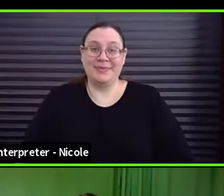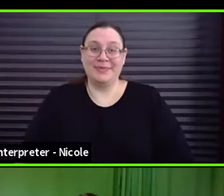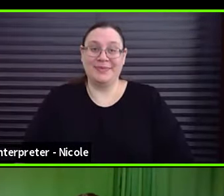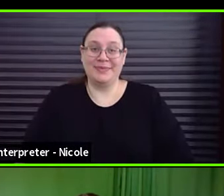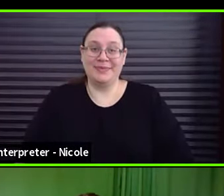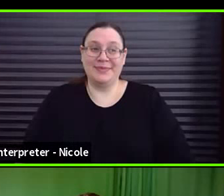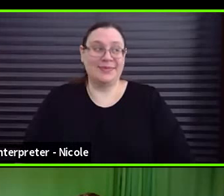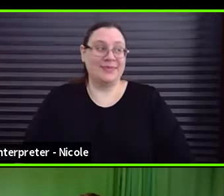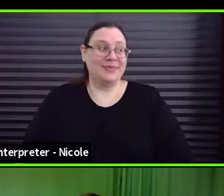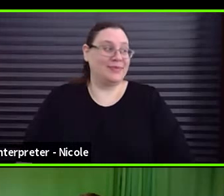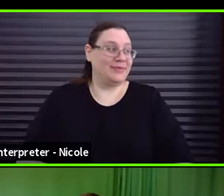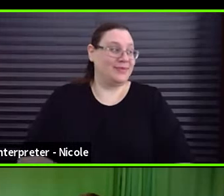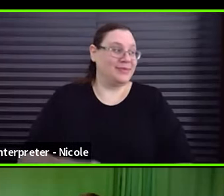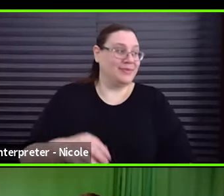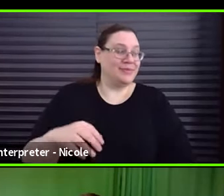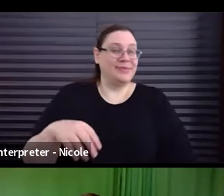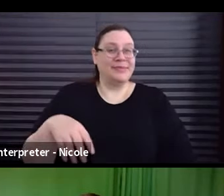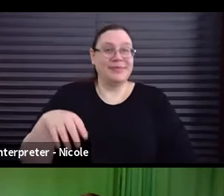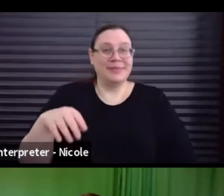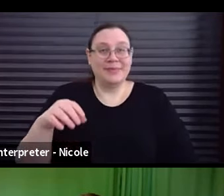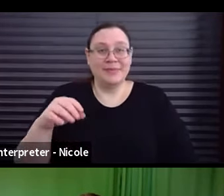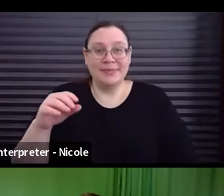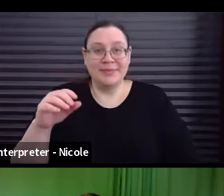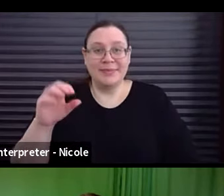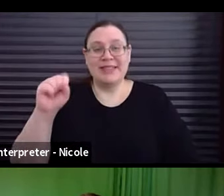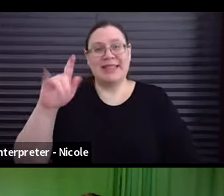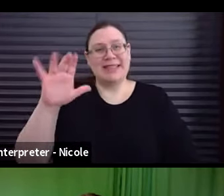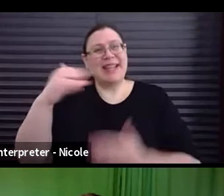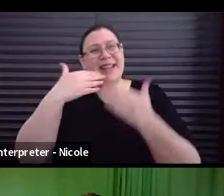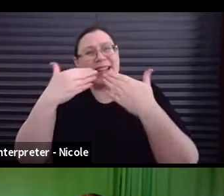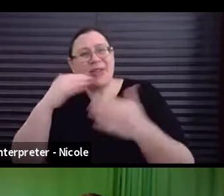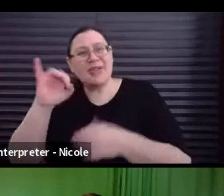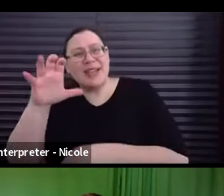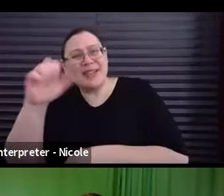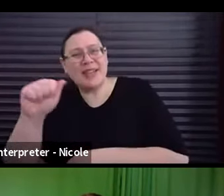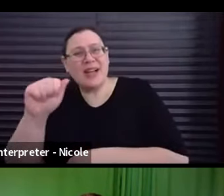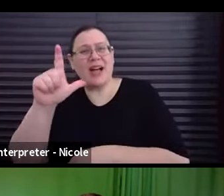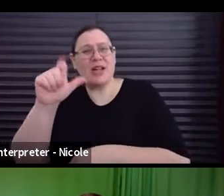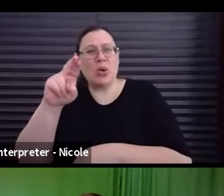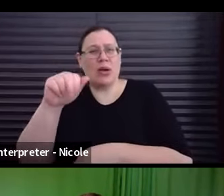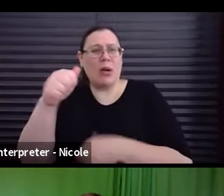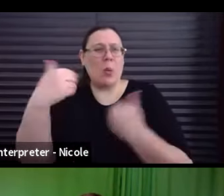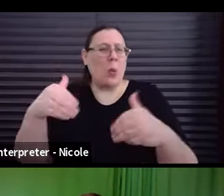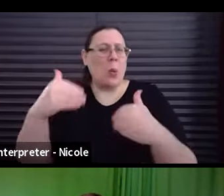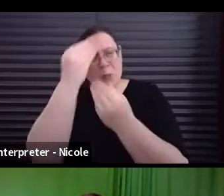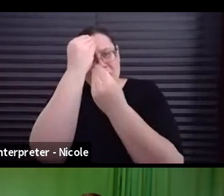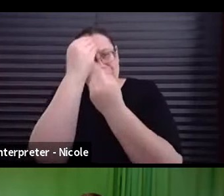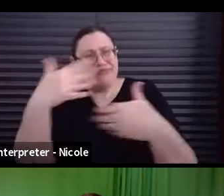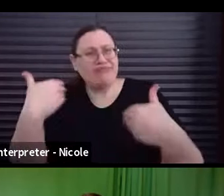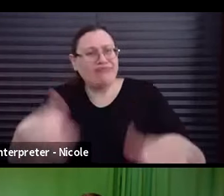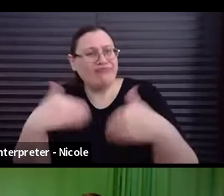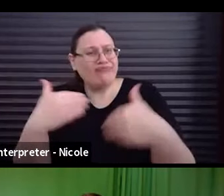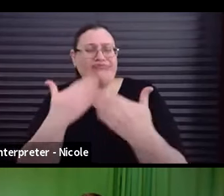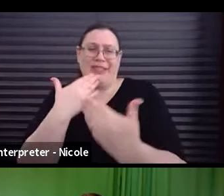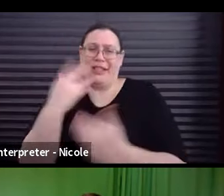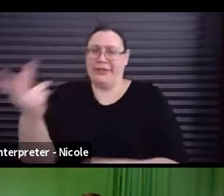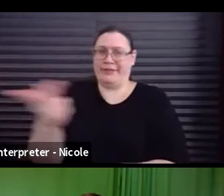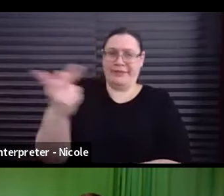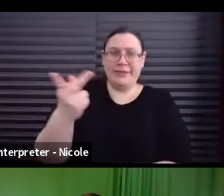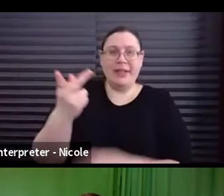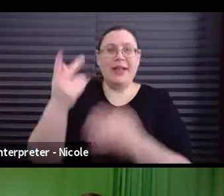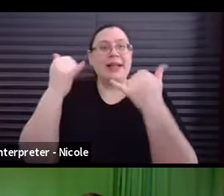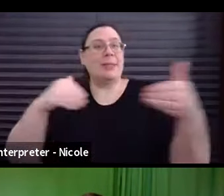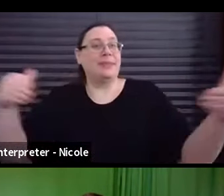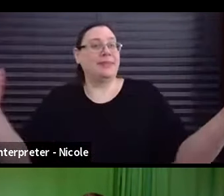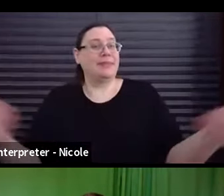Thank you so much to Jessica and Lorna for that very informative presentation. And I just want to now introduce